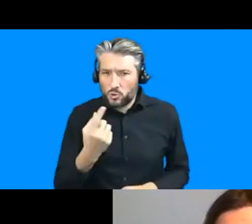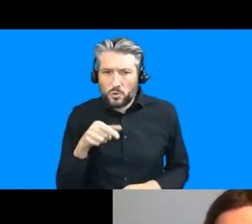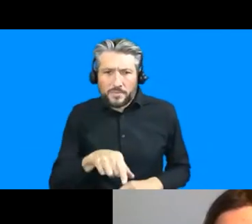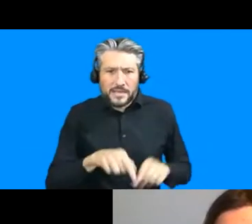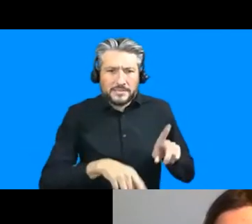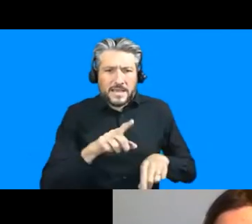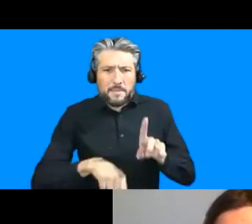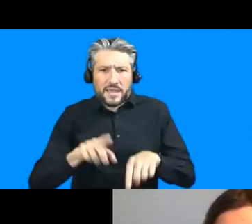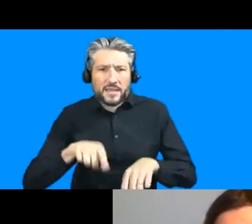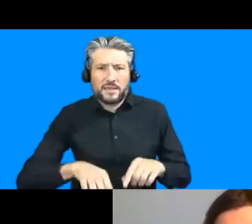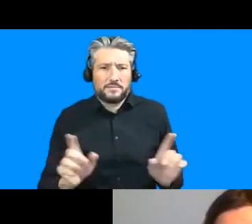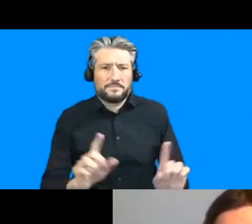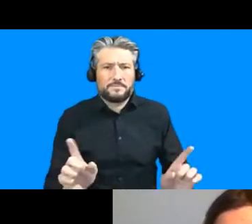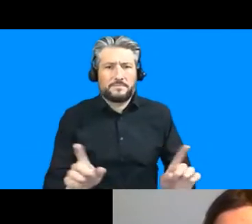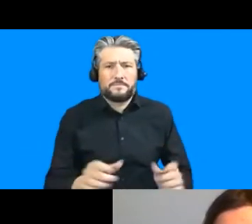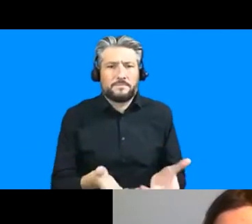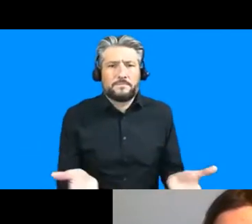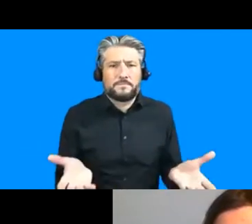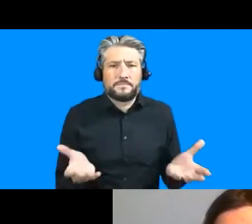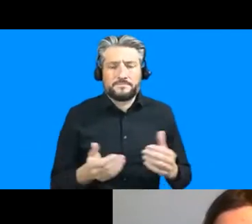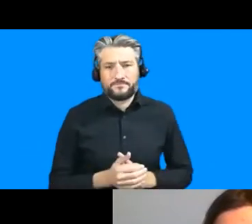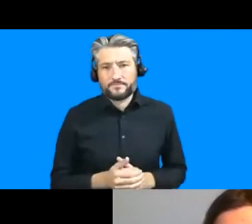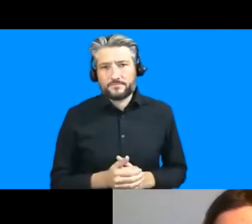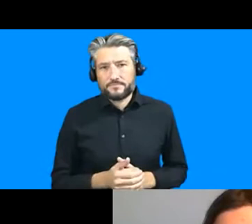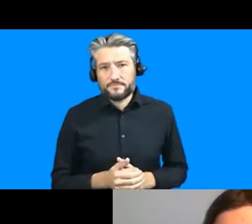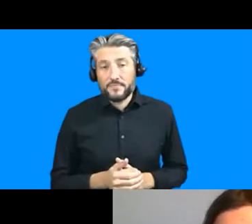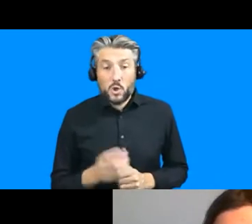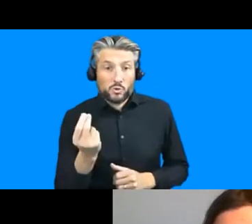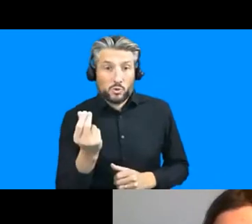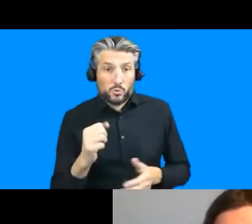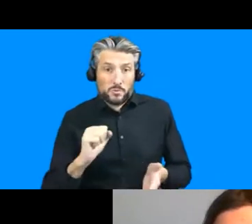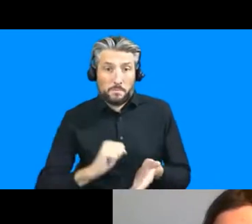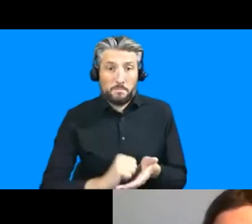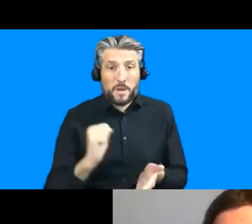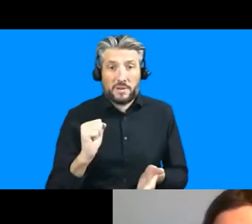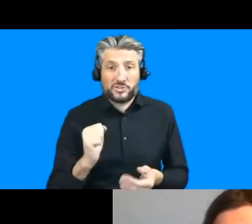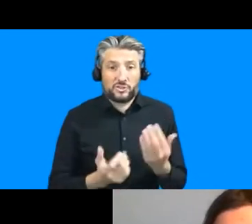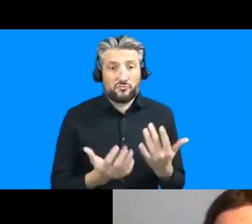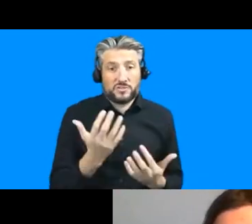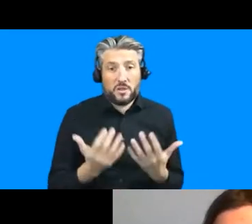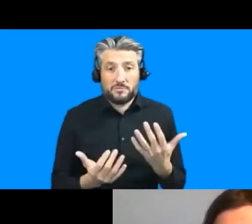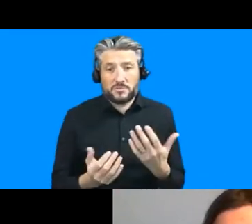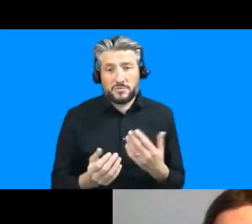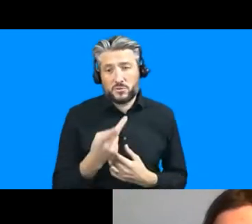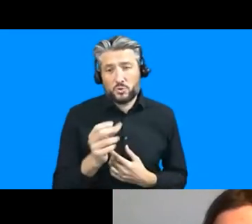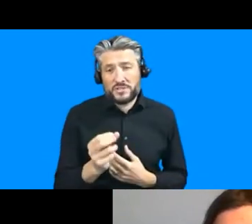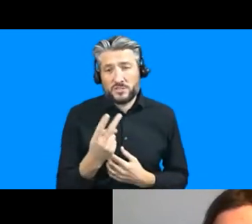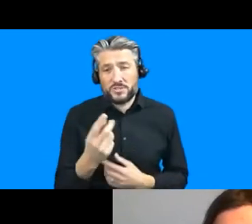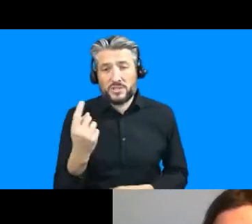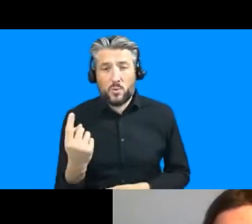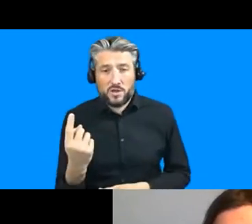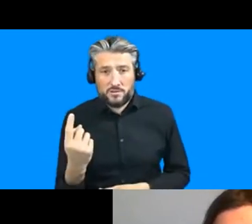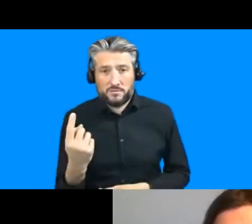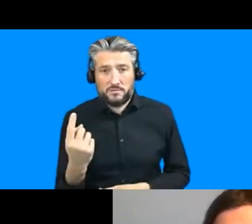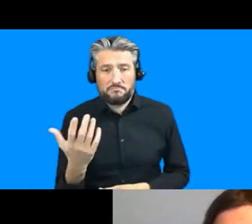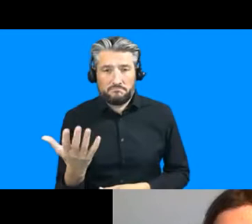board we found which i mean our findings are going to be out in in first quarter 2021 in uh in a report that karachi urban